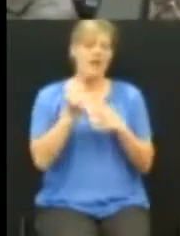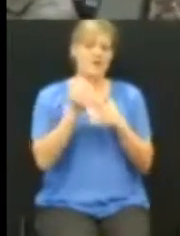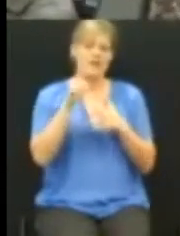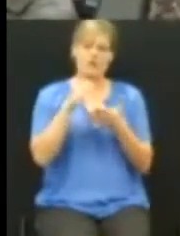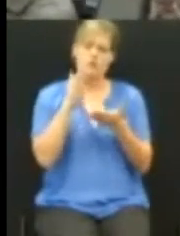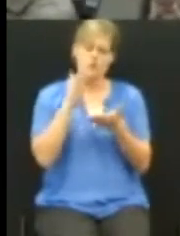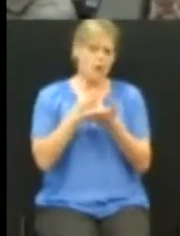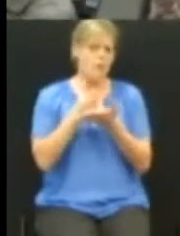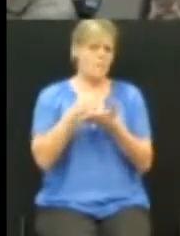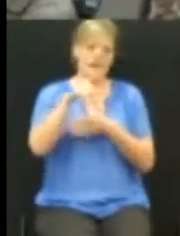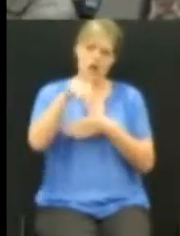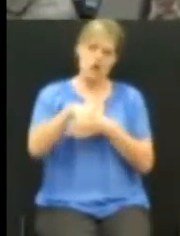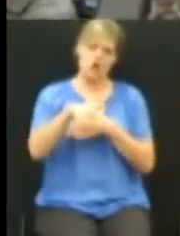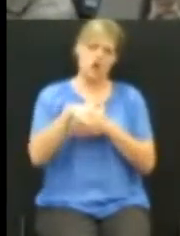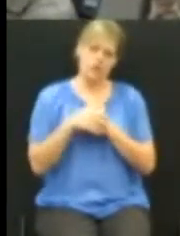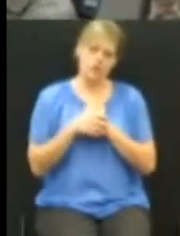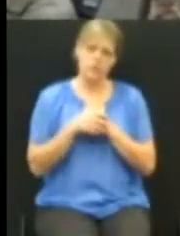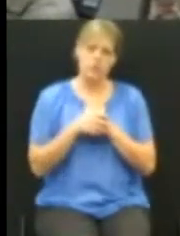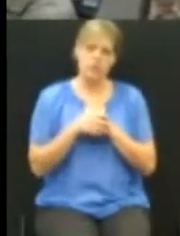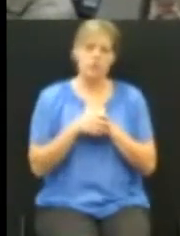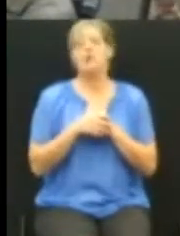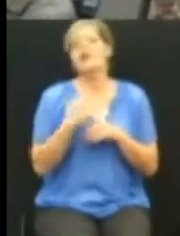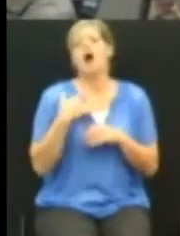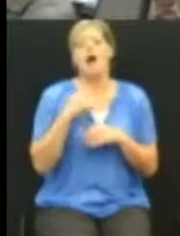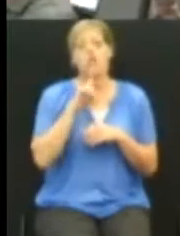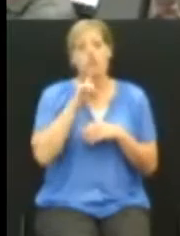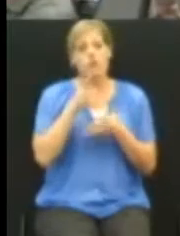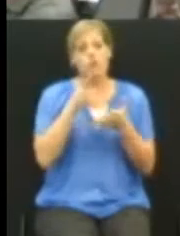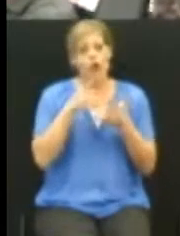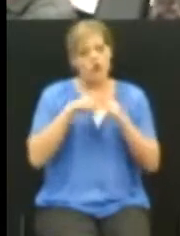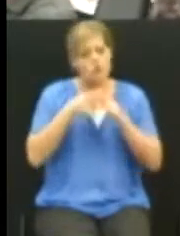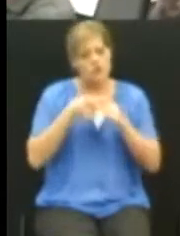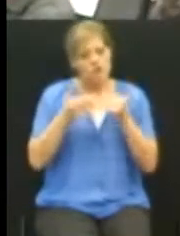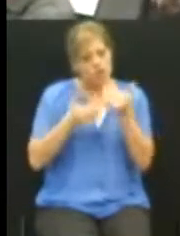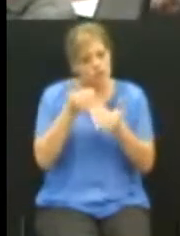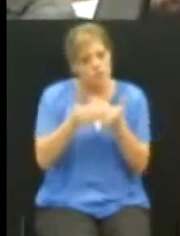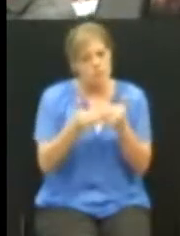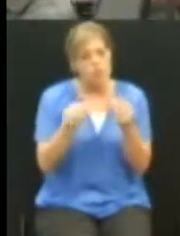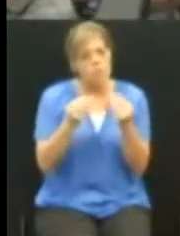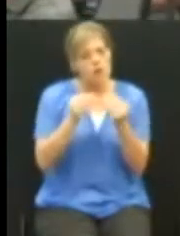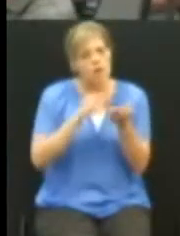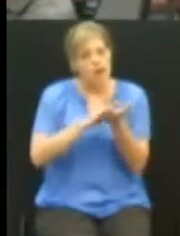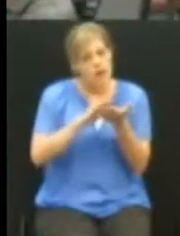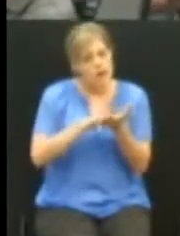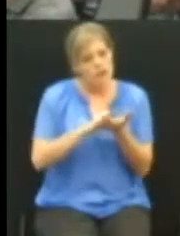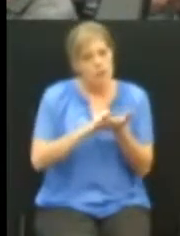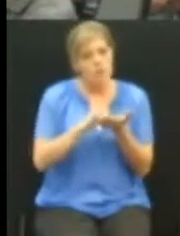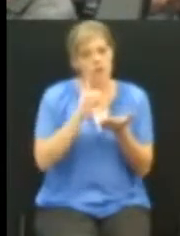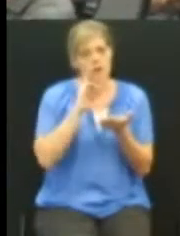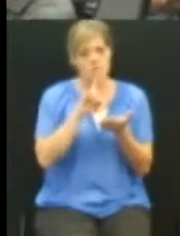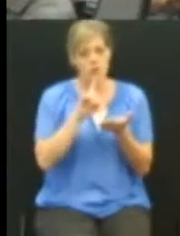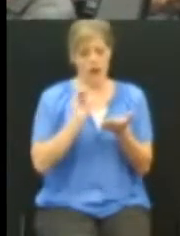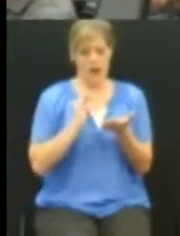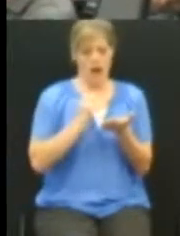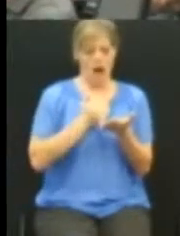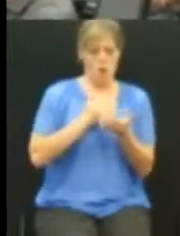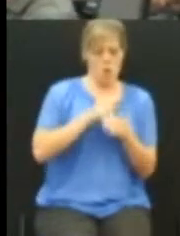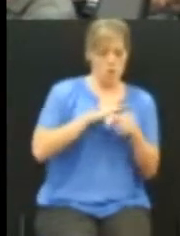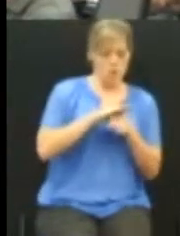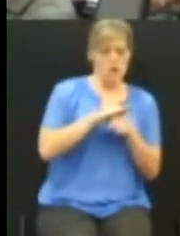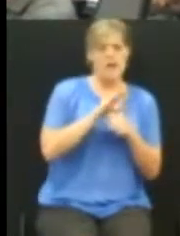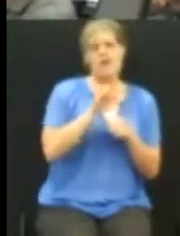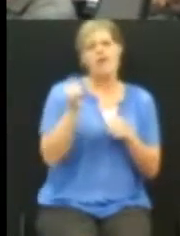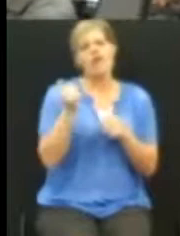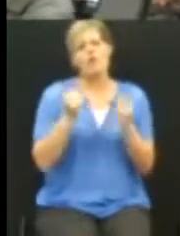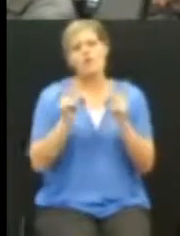having initiating the cleanup of this material before it enters other people's property for coke violations, for polluting the river and